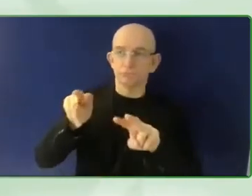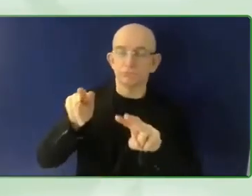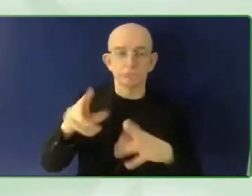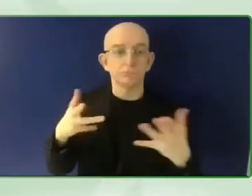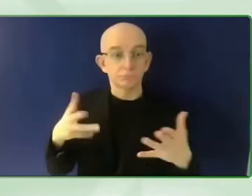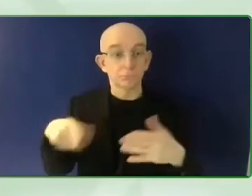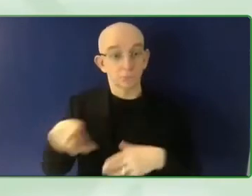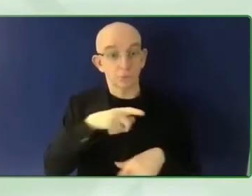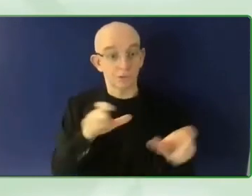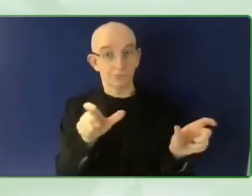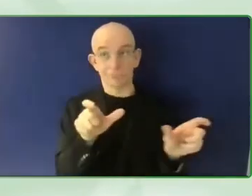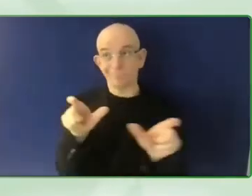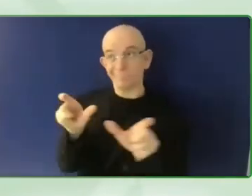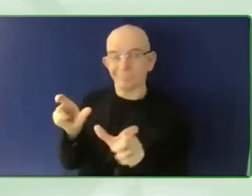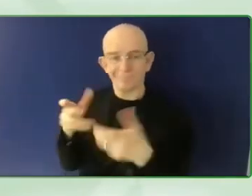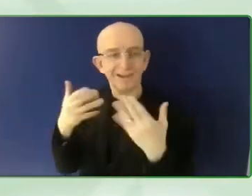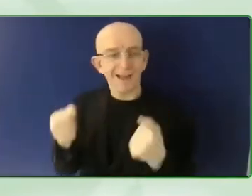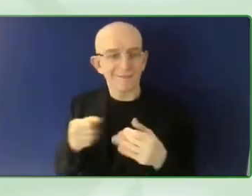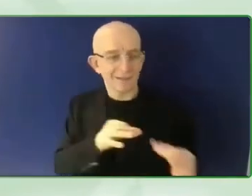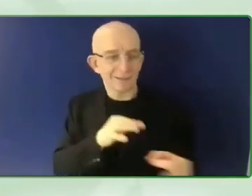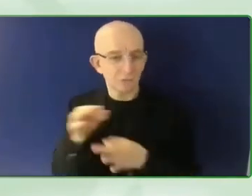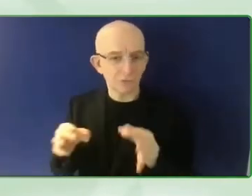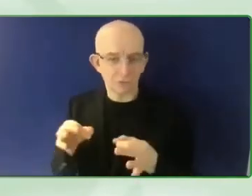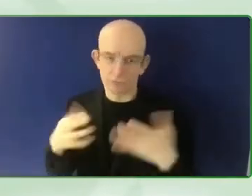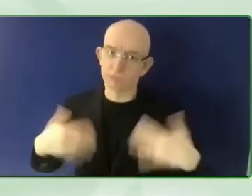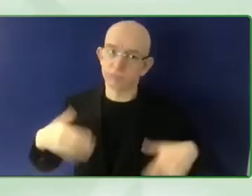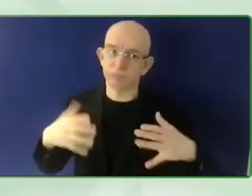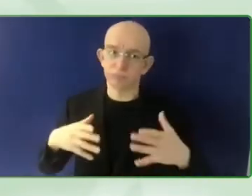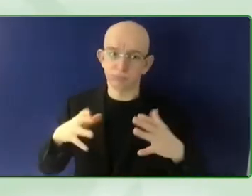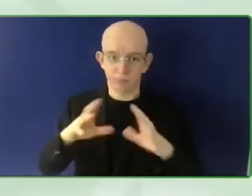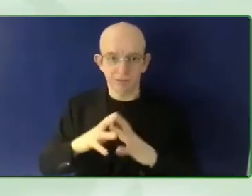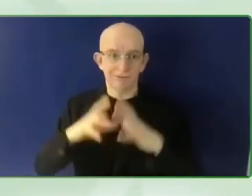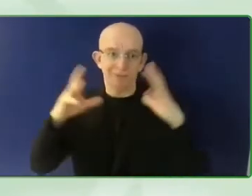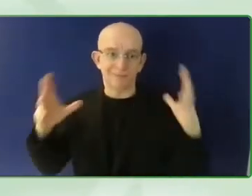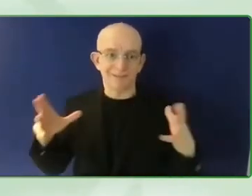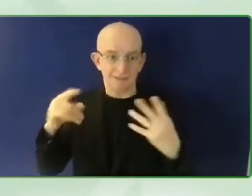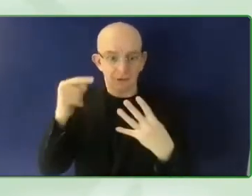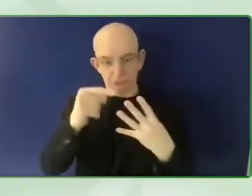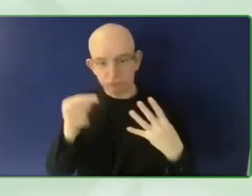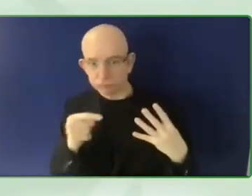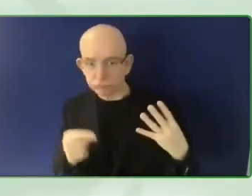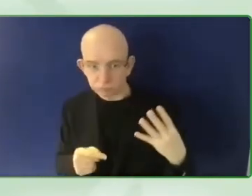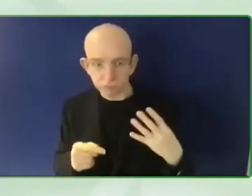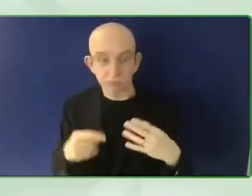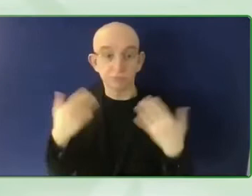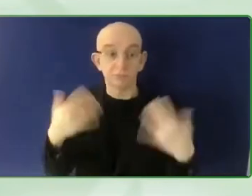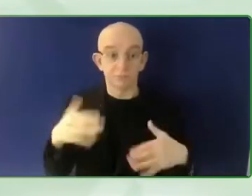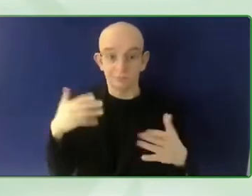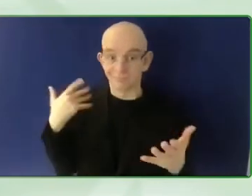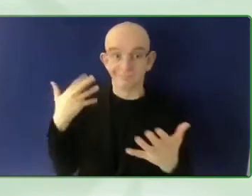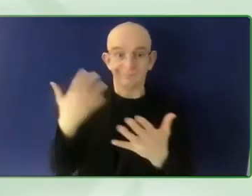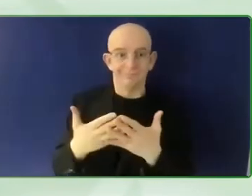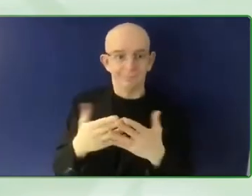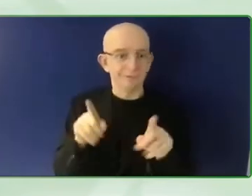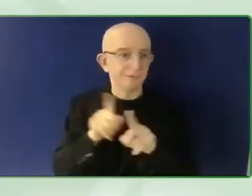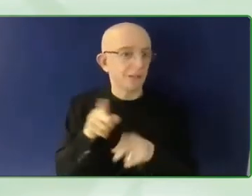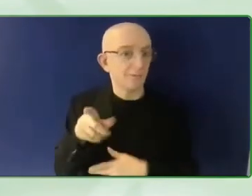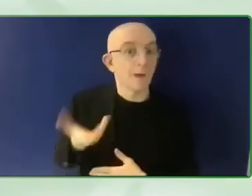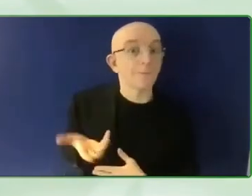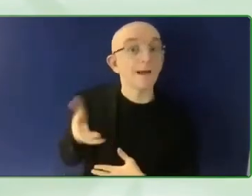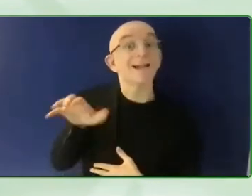quite regular flooding, disabled people are usually left behind. The infrastructure doesn't really serve them.